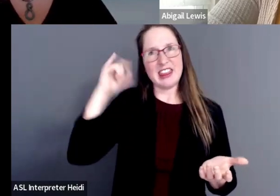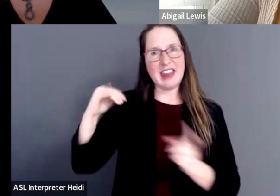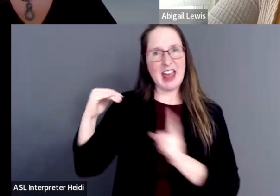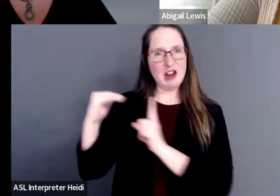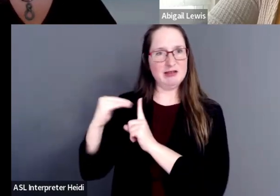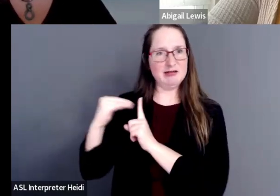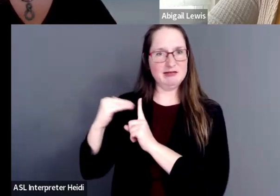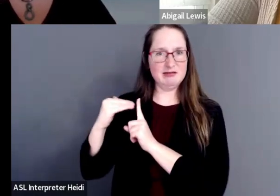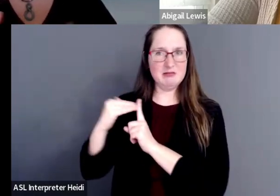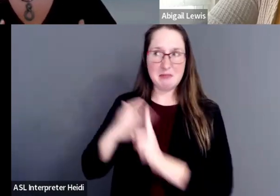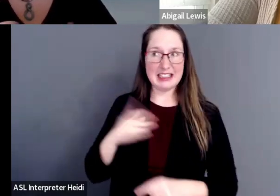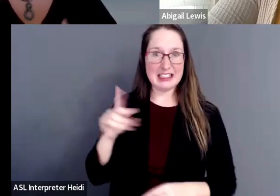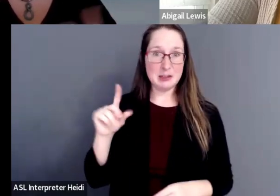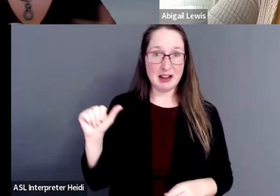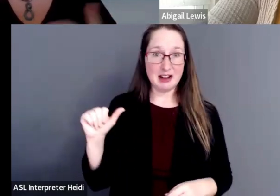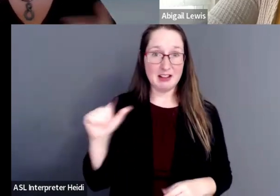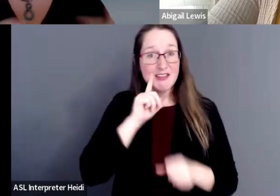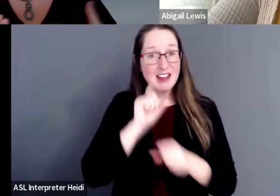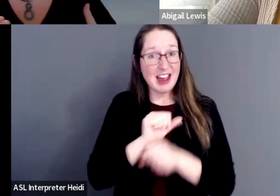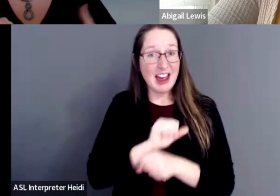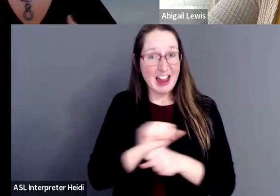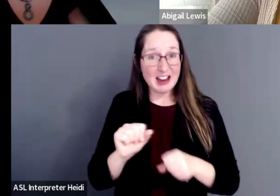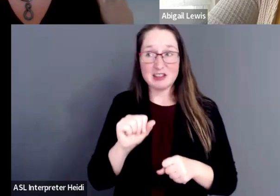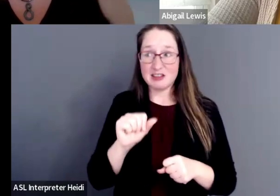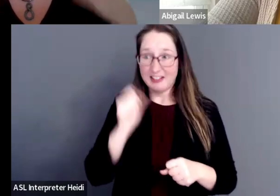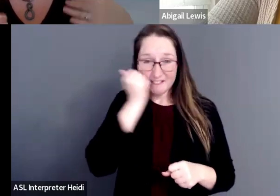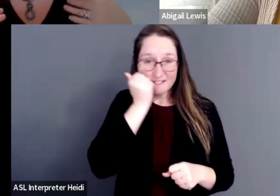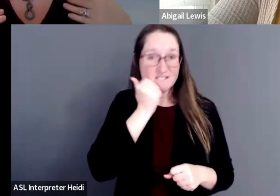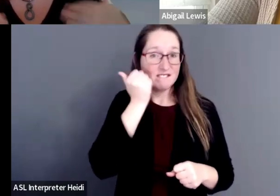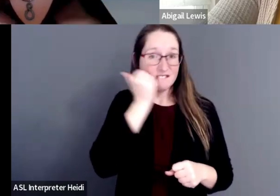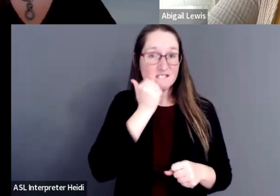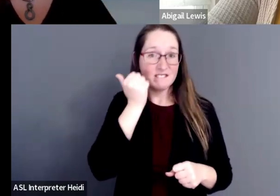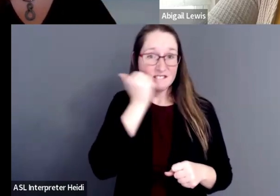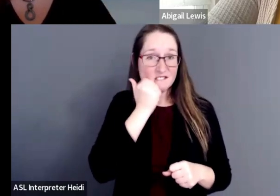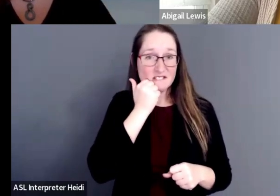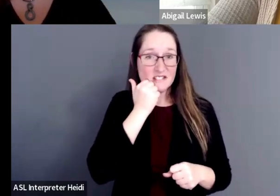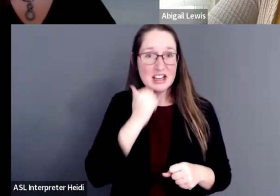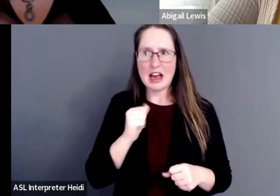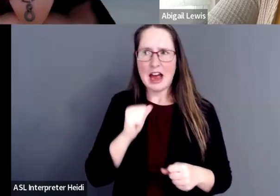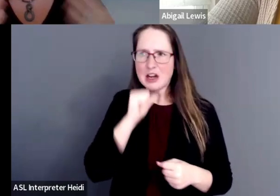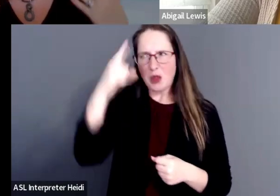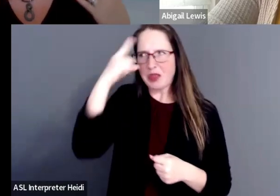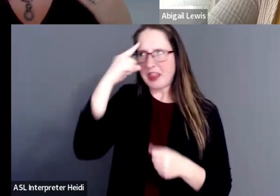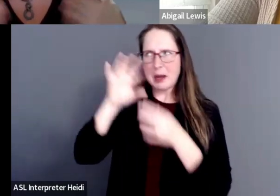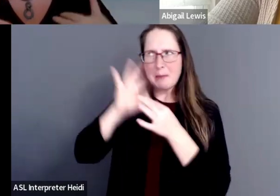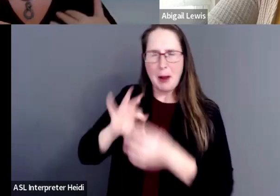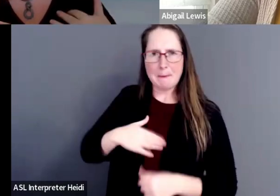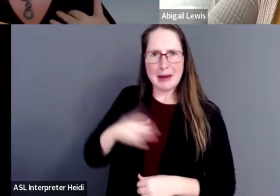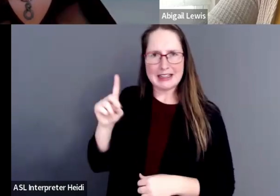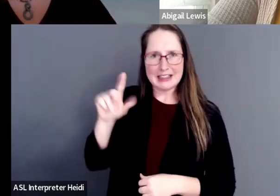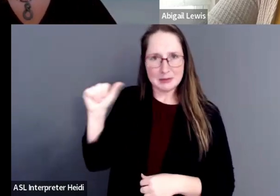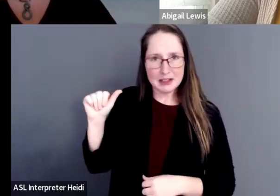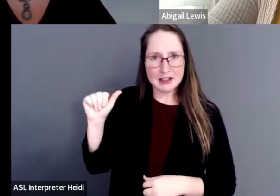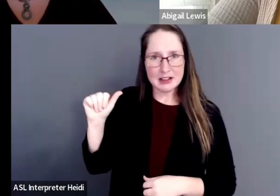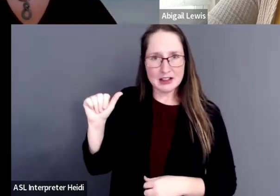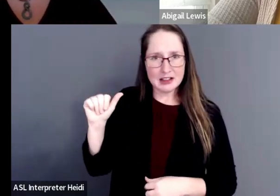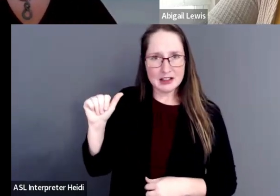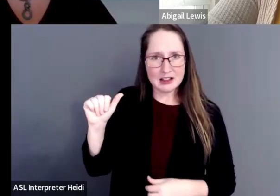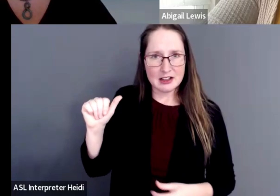disability. And I actually go day in and day out of not thinking about my disability because I don't let it define me.